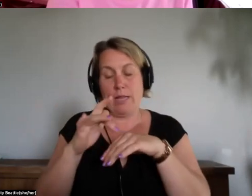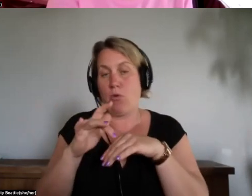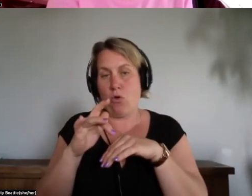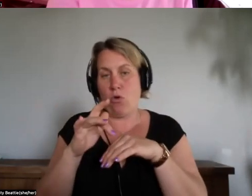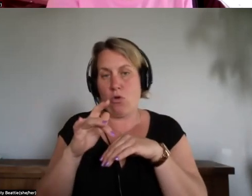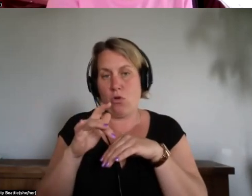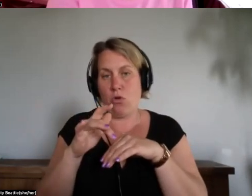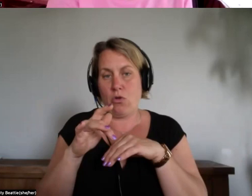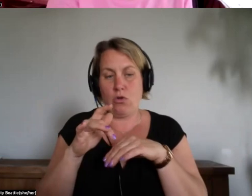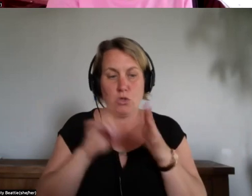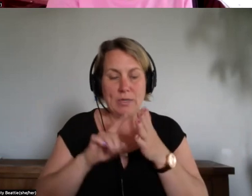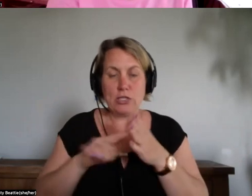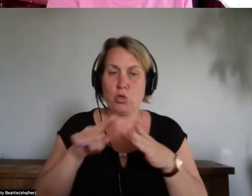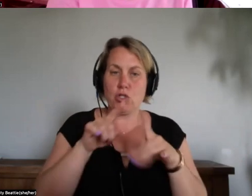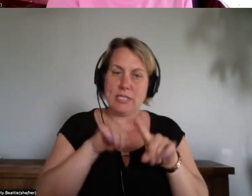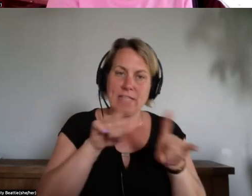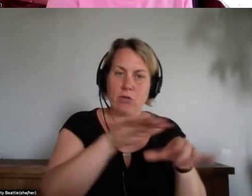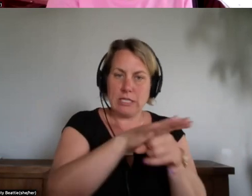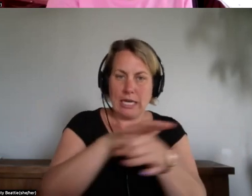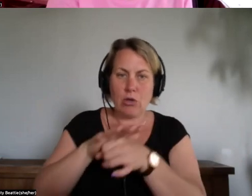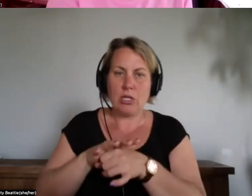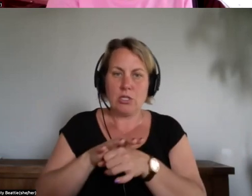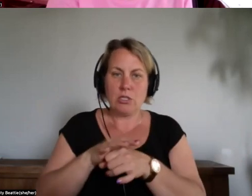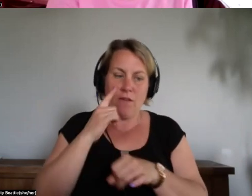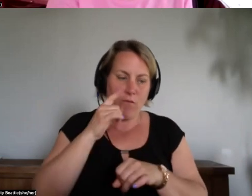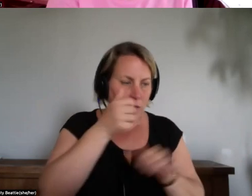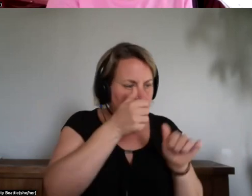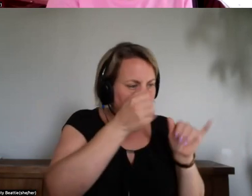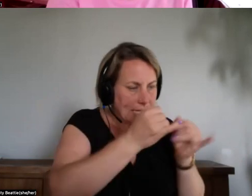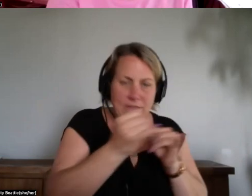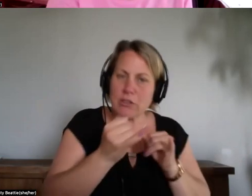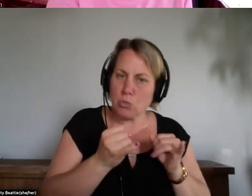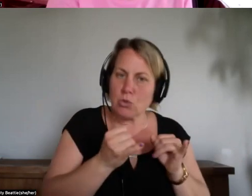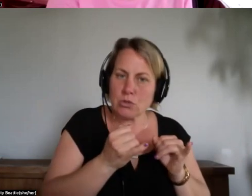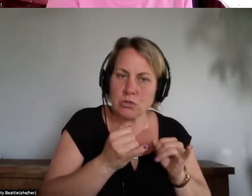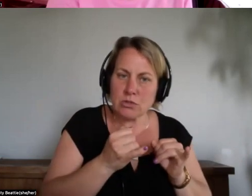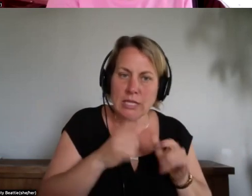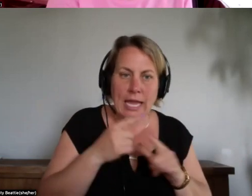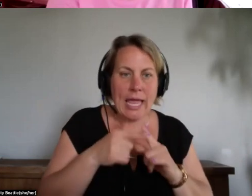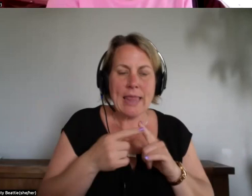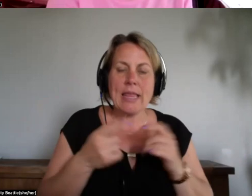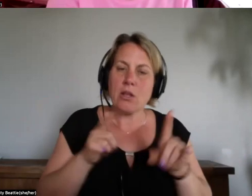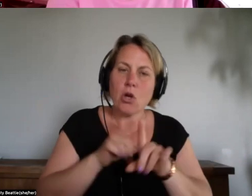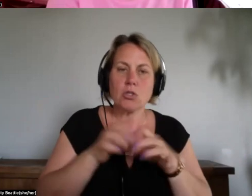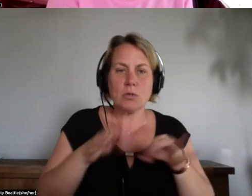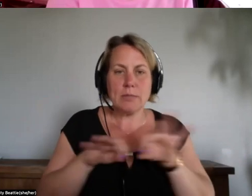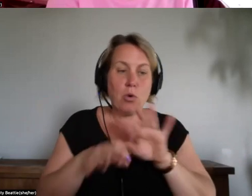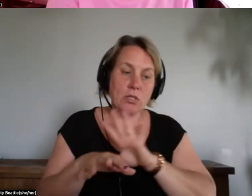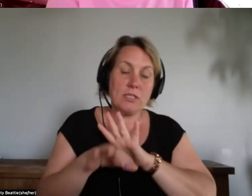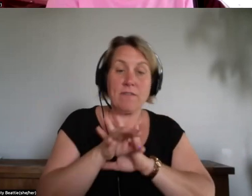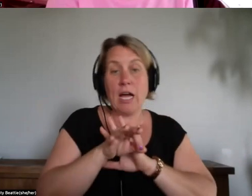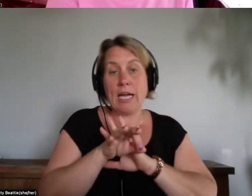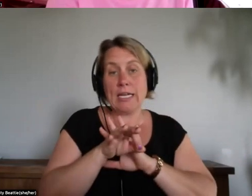say that's the first thing to do um and um and then finding immediate relatives that